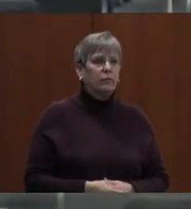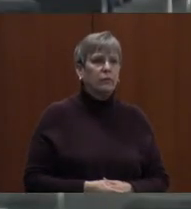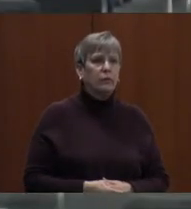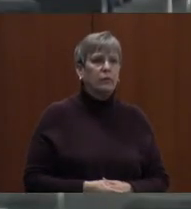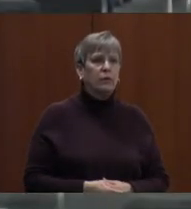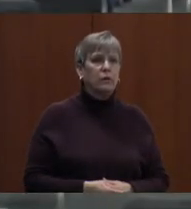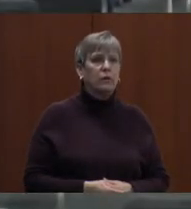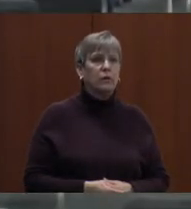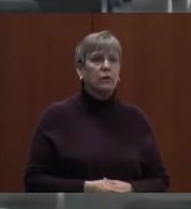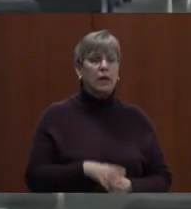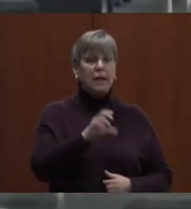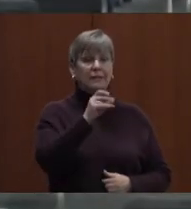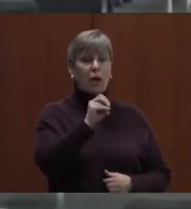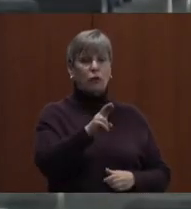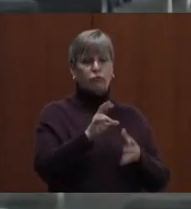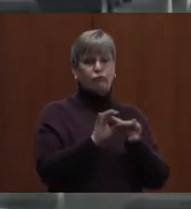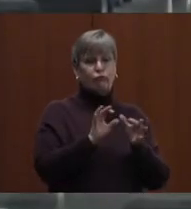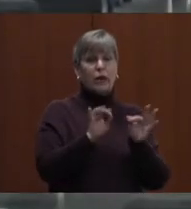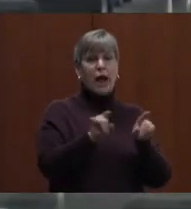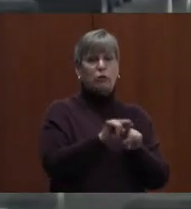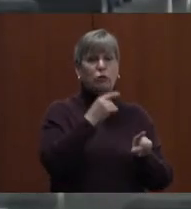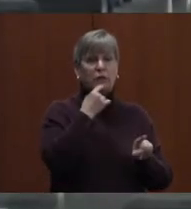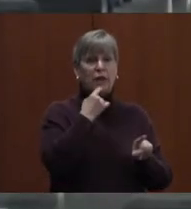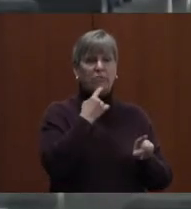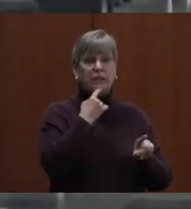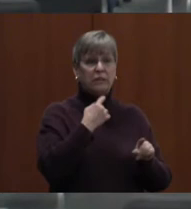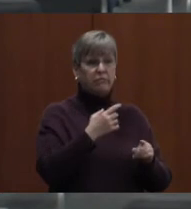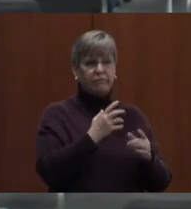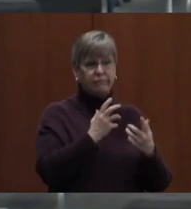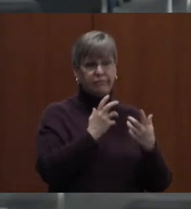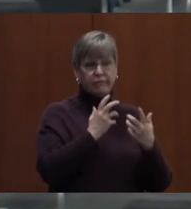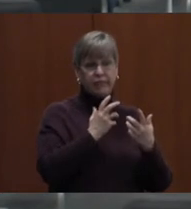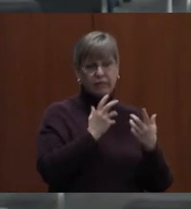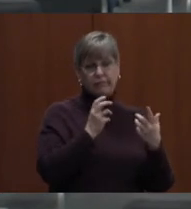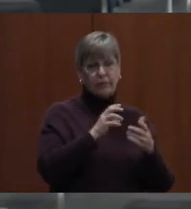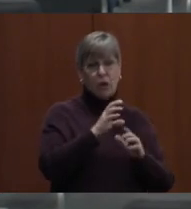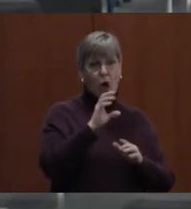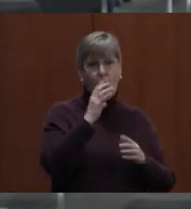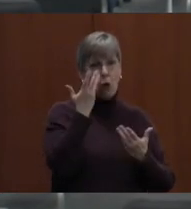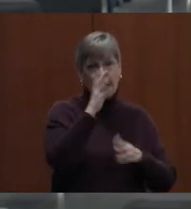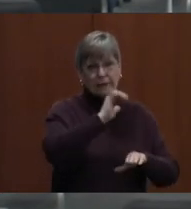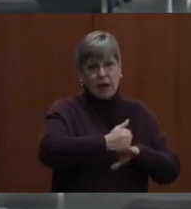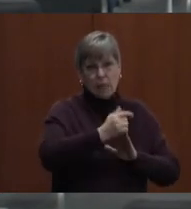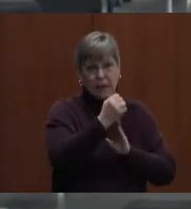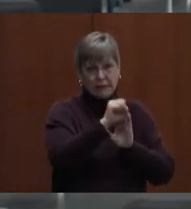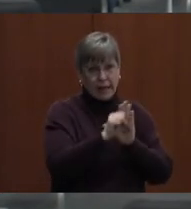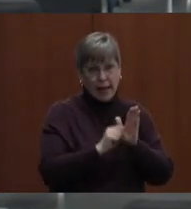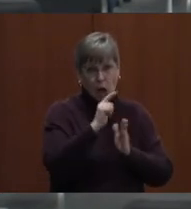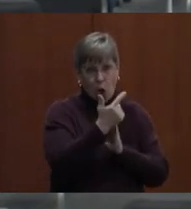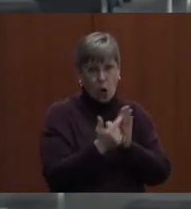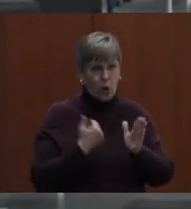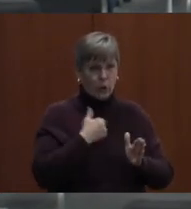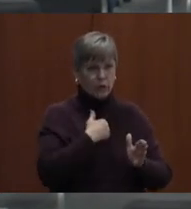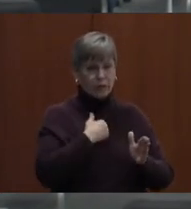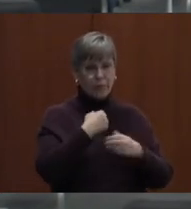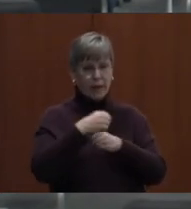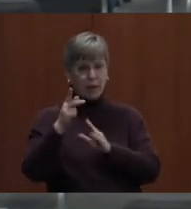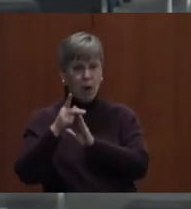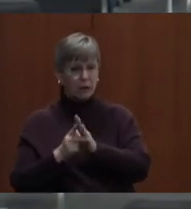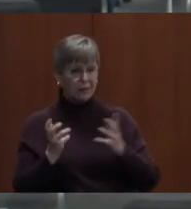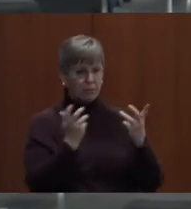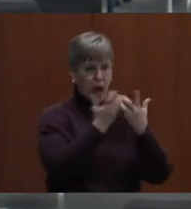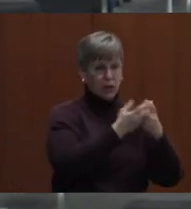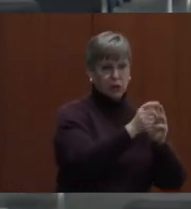And as you said, most of this is codified in state law and so forth? Correct. We were just bringing our policy current with the